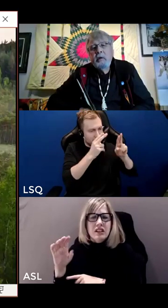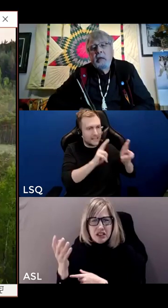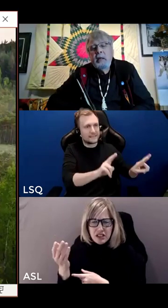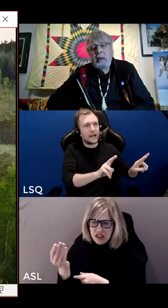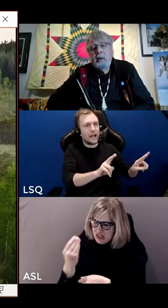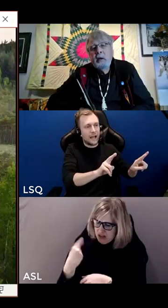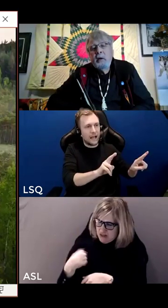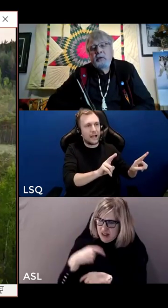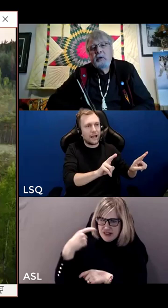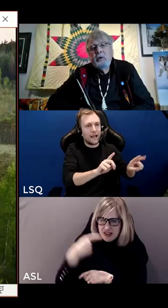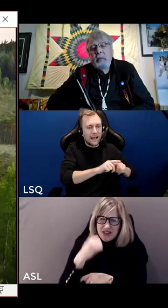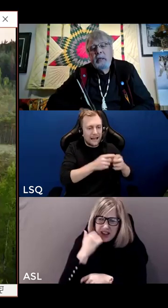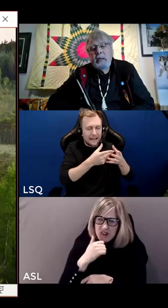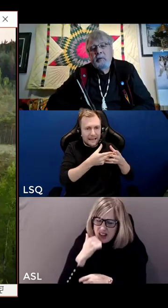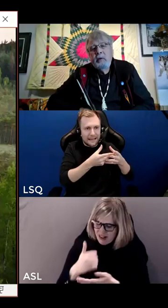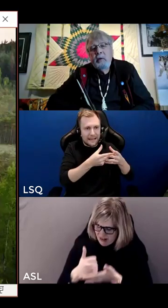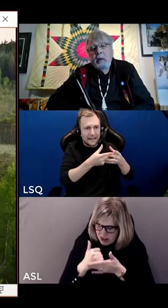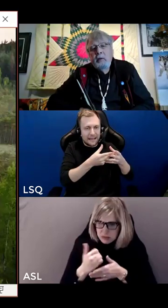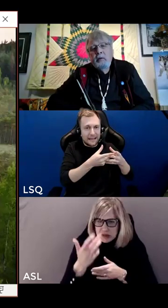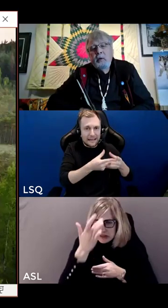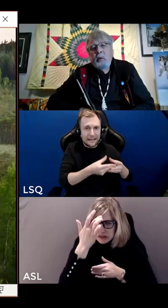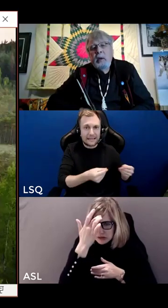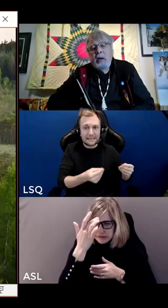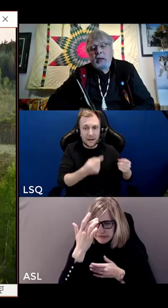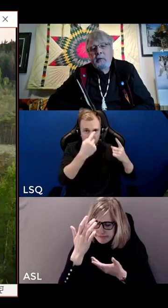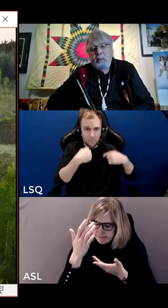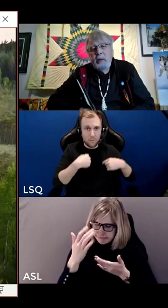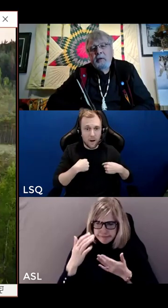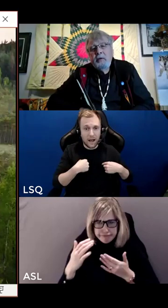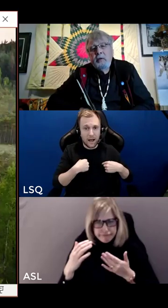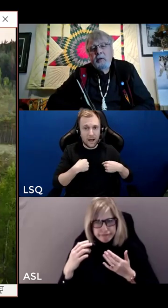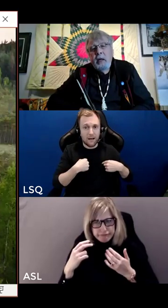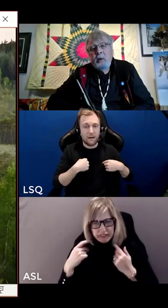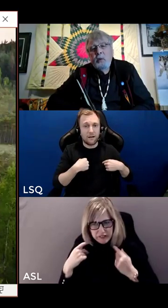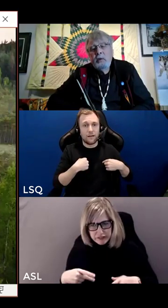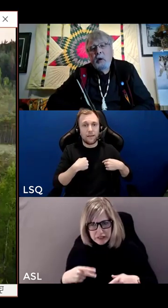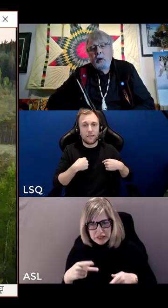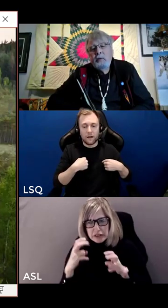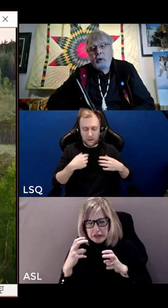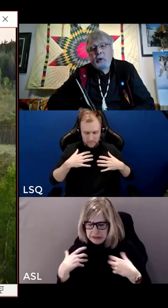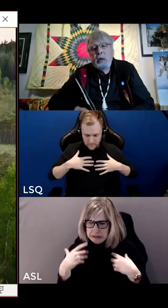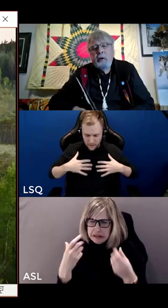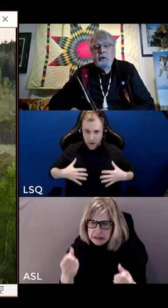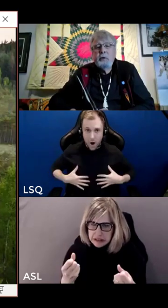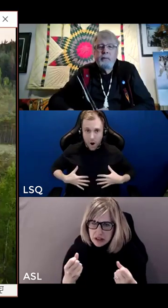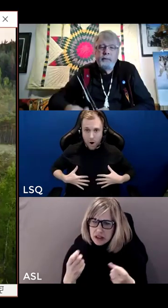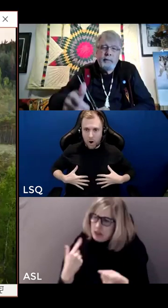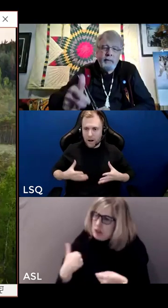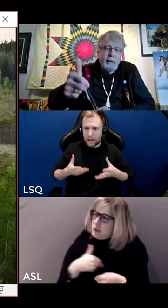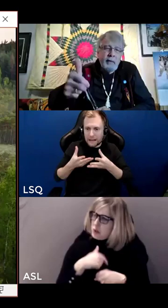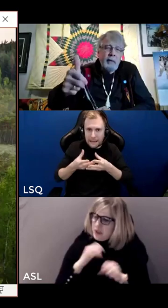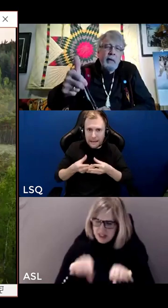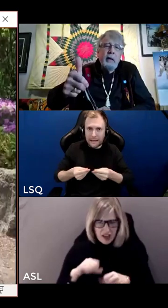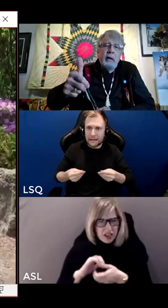us to heal our physical beings so that we might live in peace this day with all of your creation.